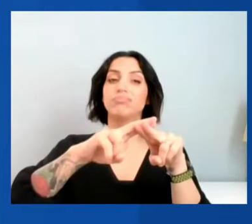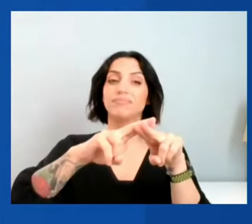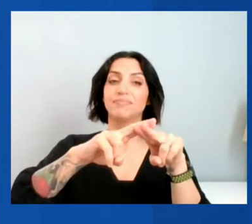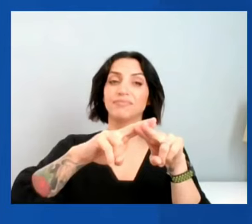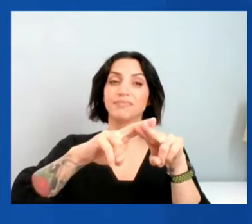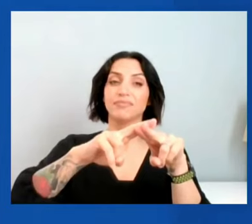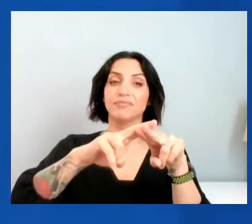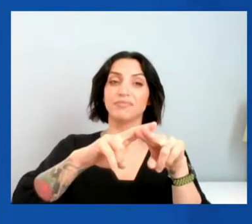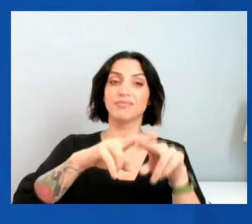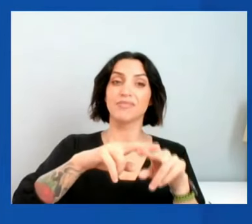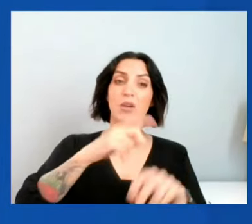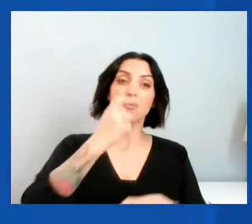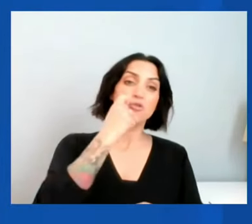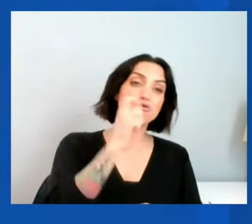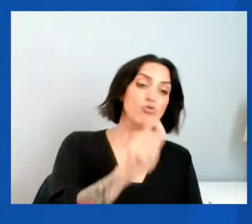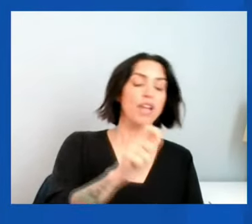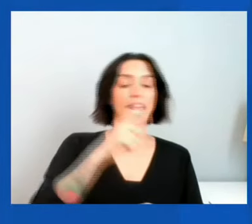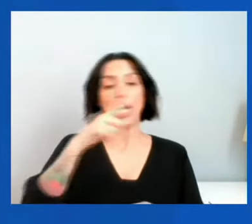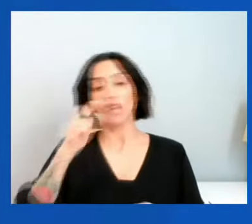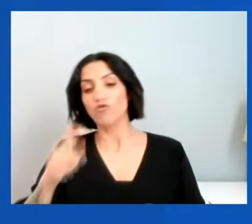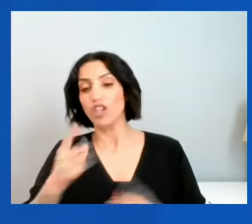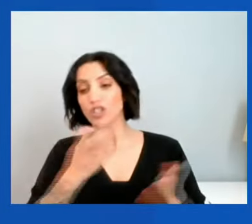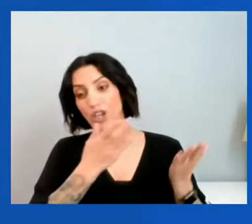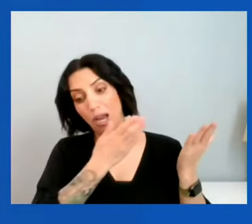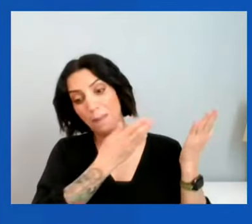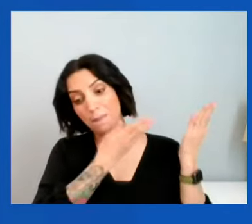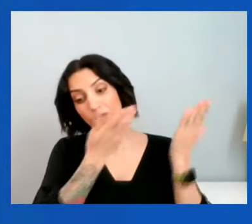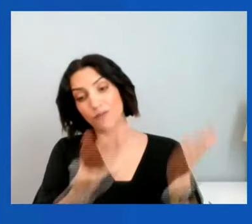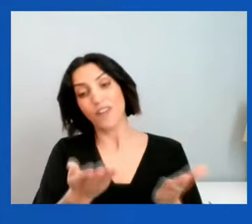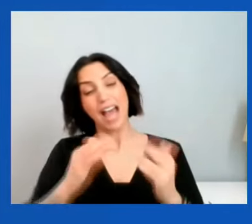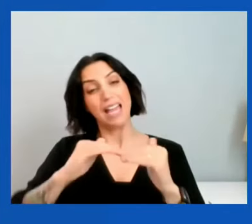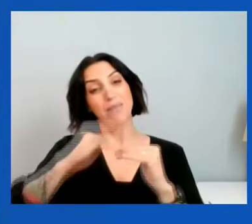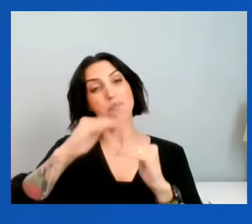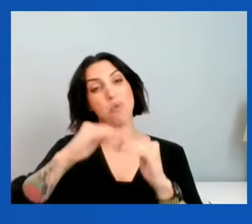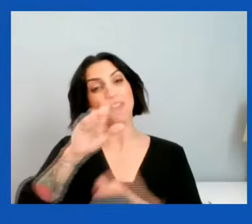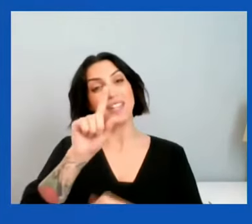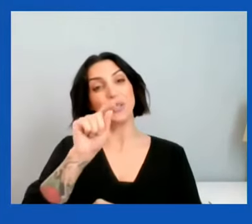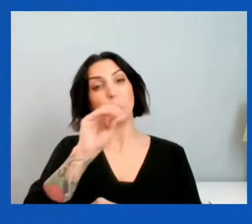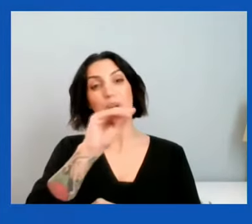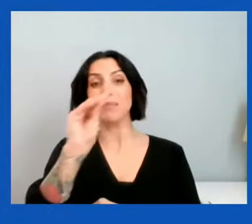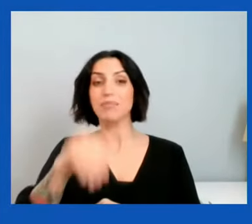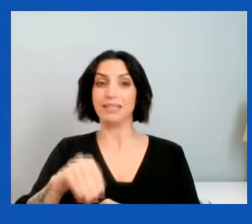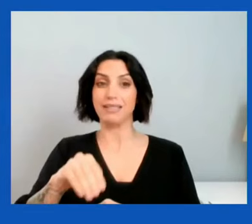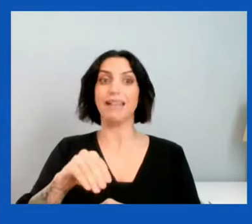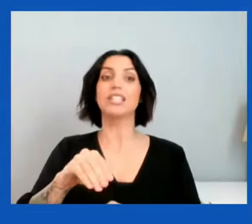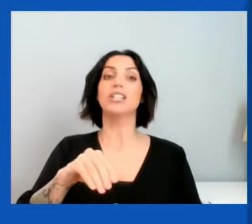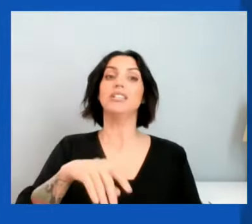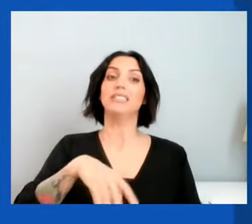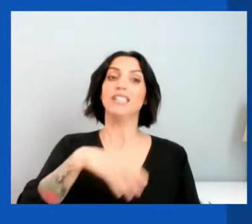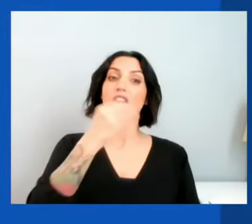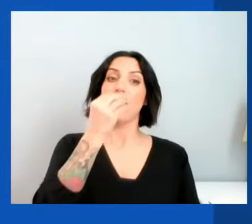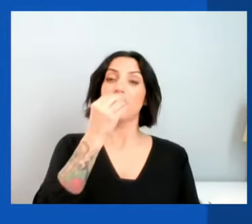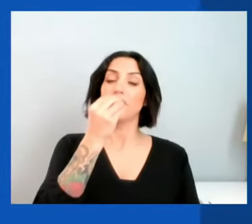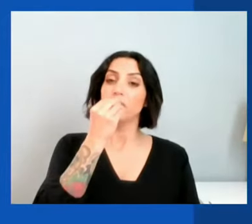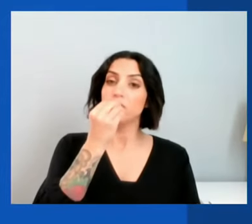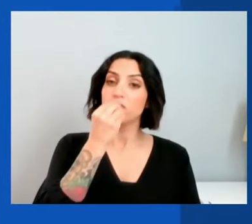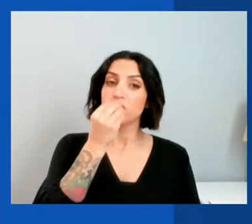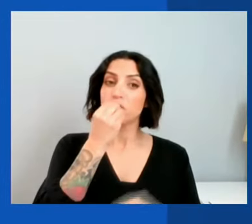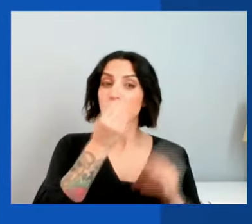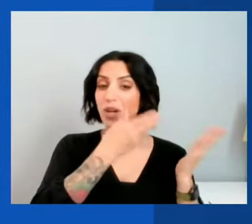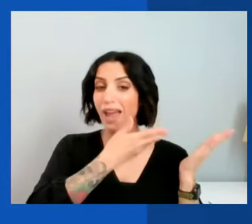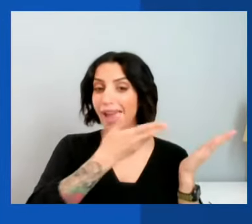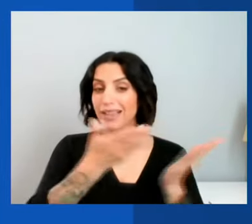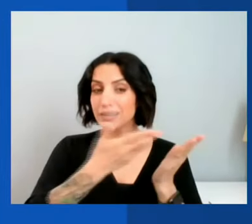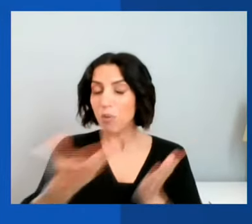Ukraine and Russia provide more than 20 percent of global food exports. We're seeing